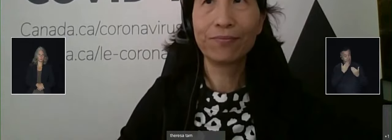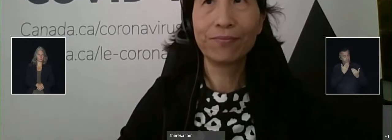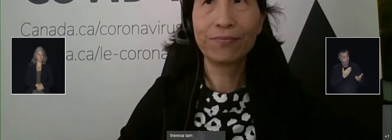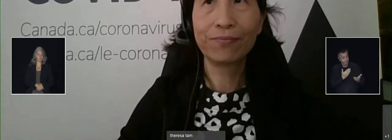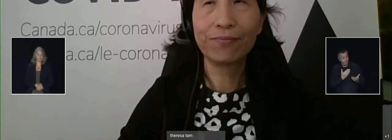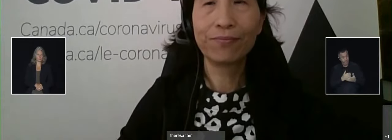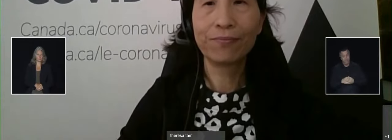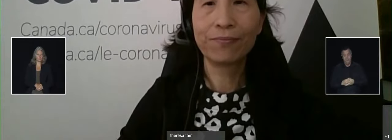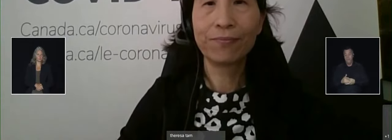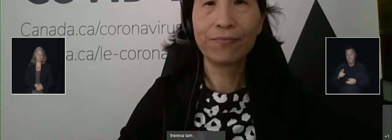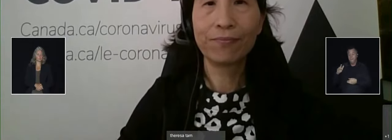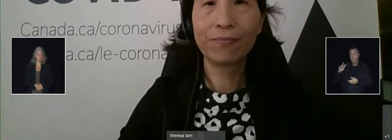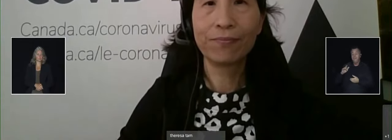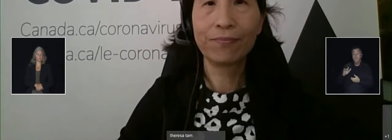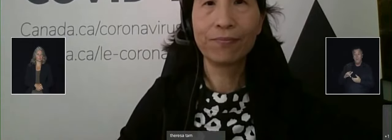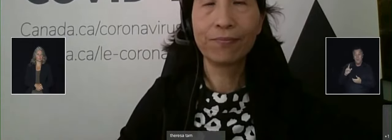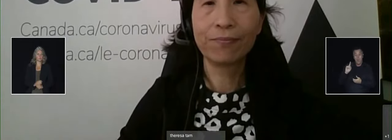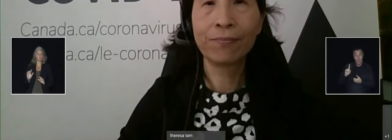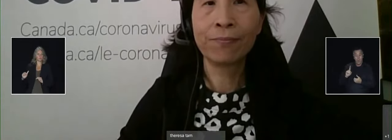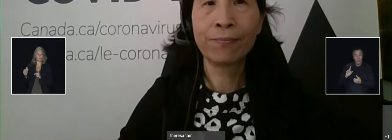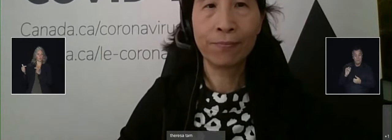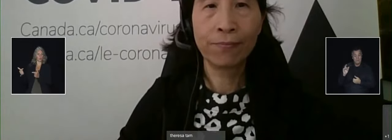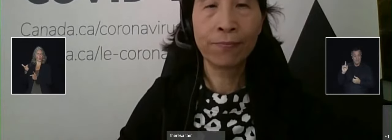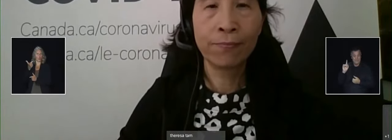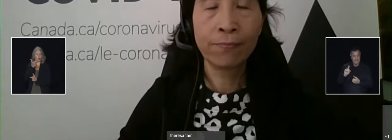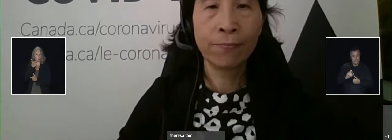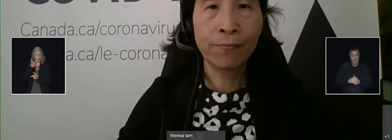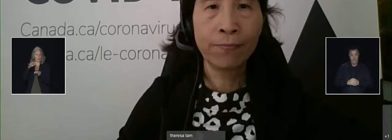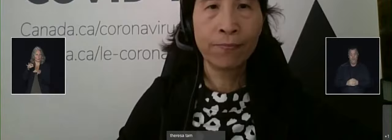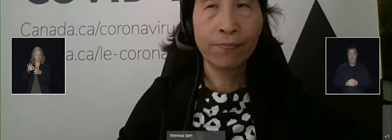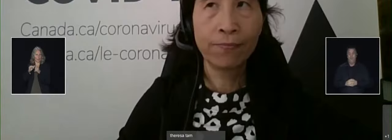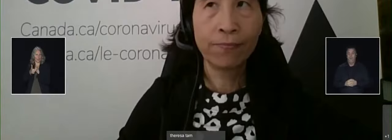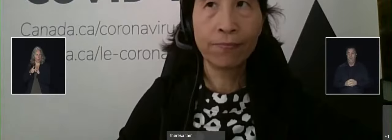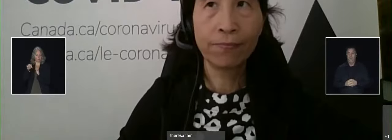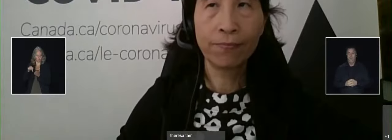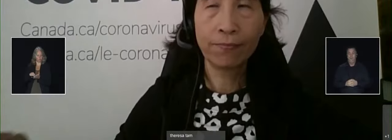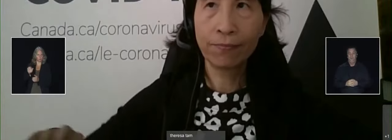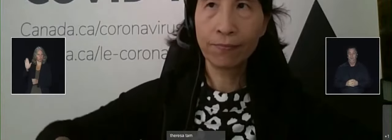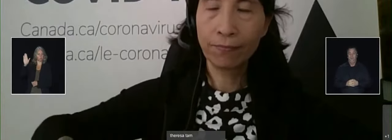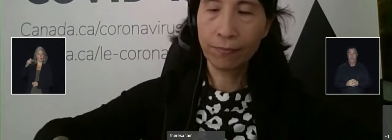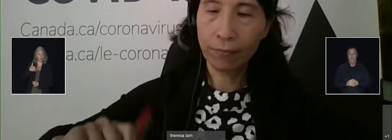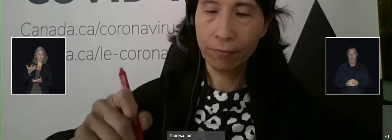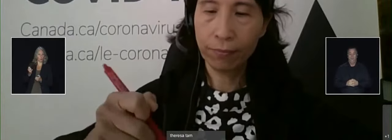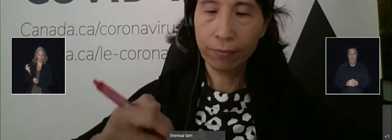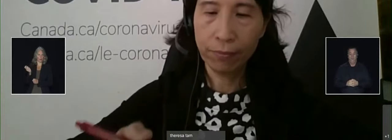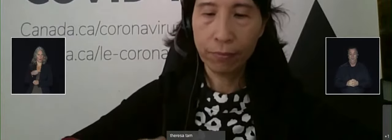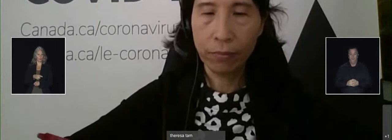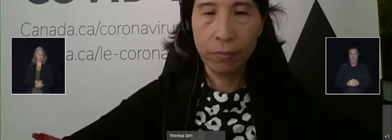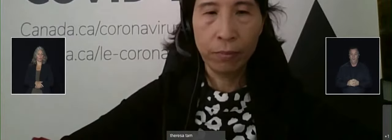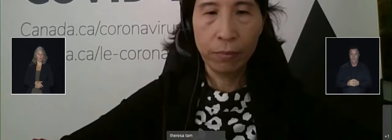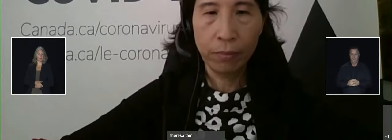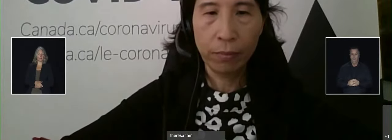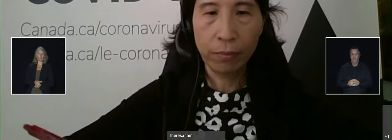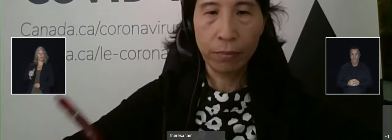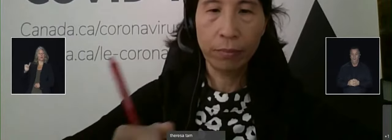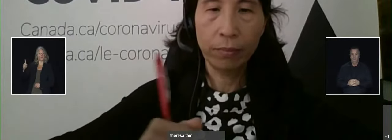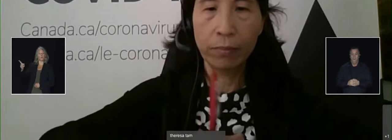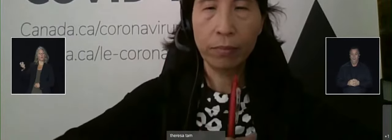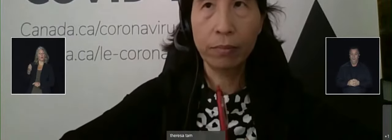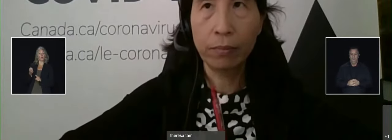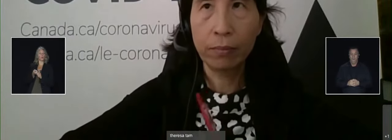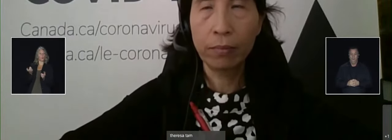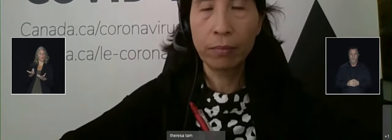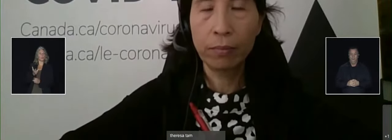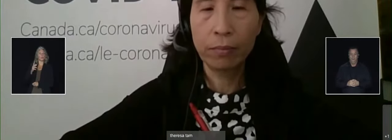merci. Please press the one at this time if you have a question. S'il vous plaît, je suis retoile maintenant pour poser une question. And the first question is from Mia